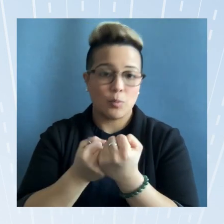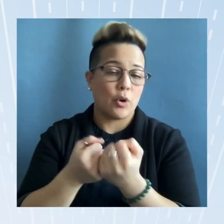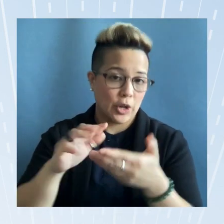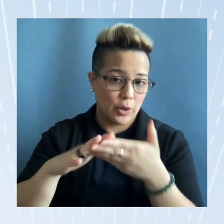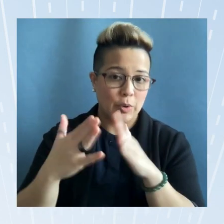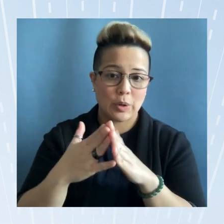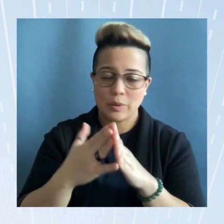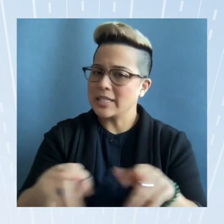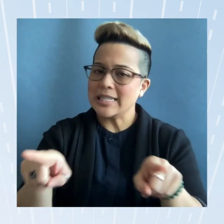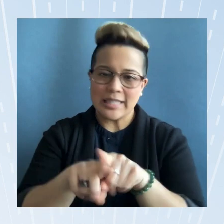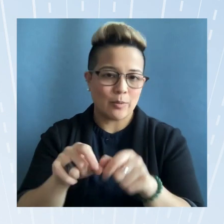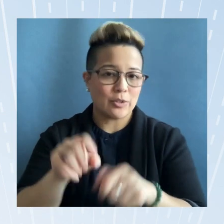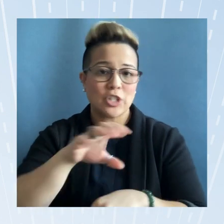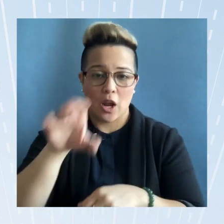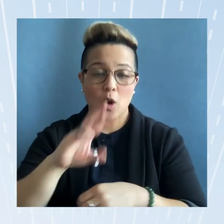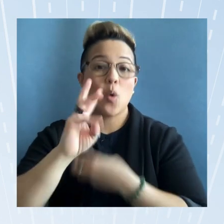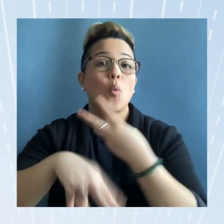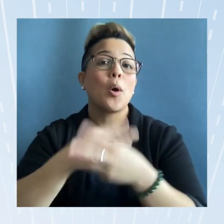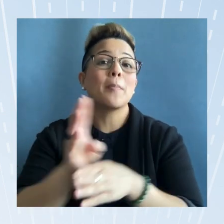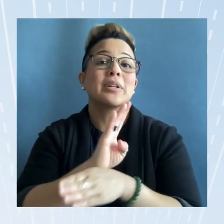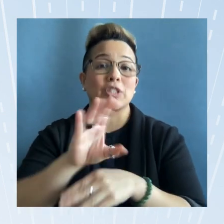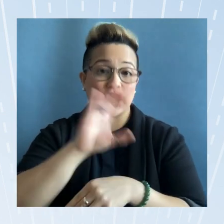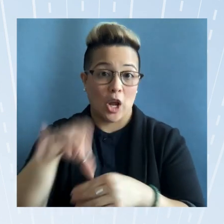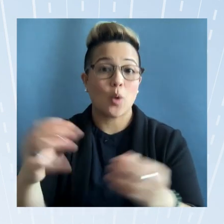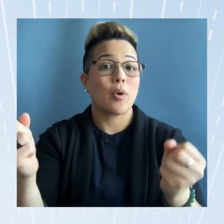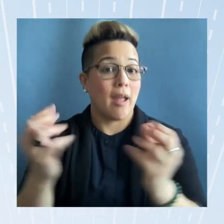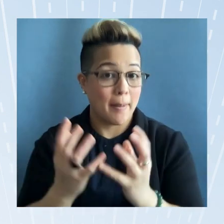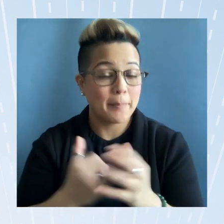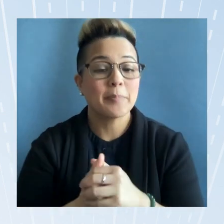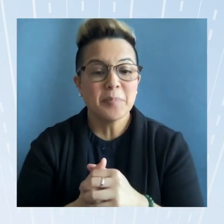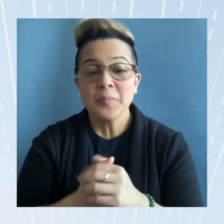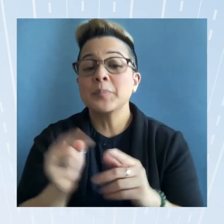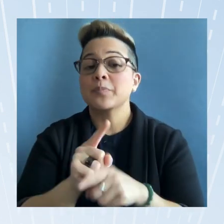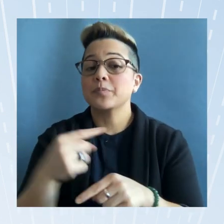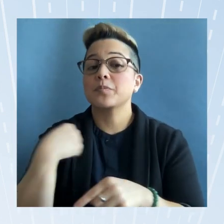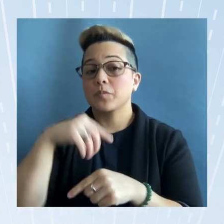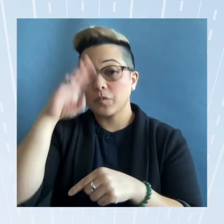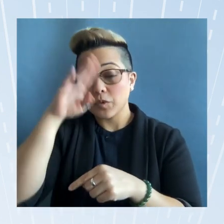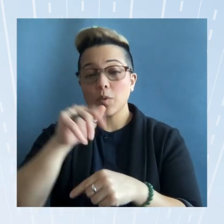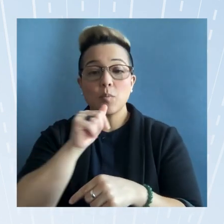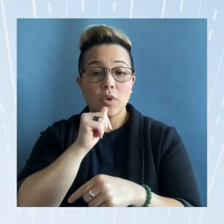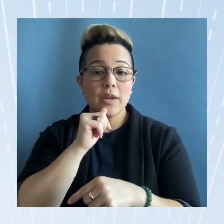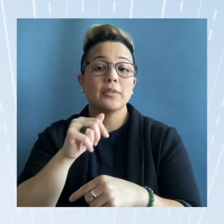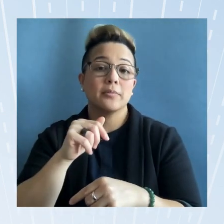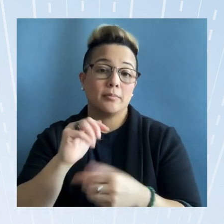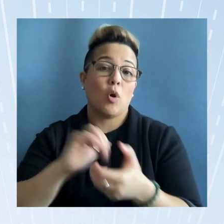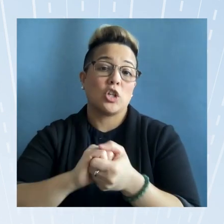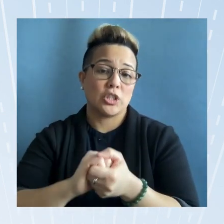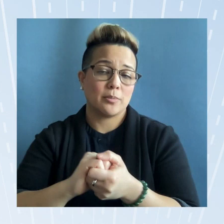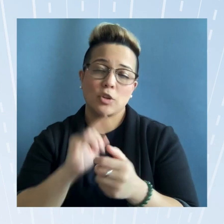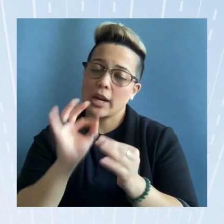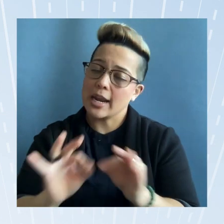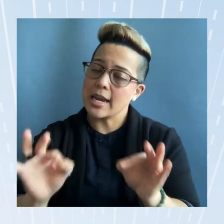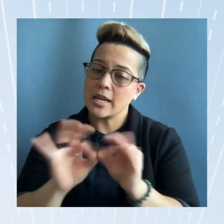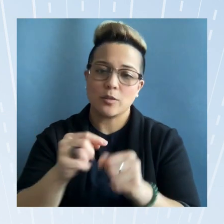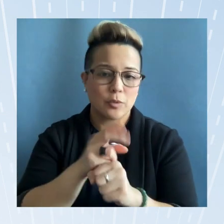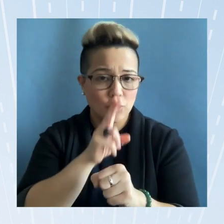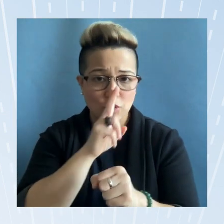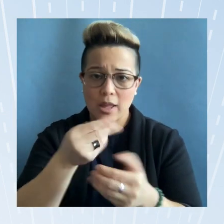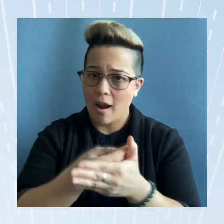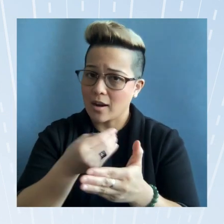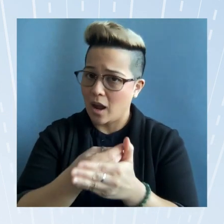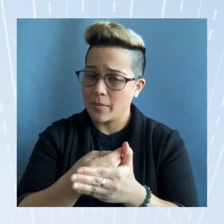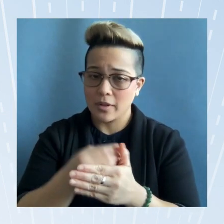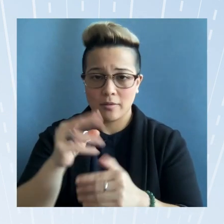with chicago world business chicago came as we know public-private partnerships are key to ensuring the economic well-being of